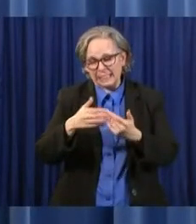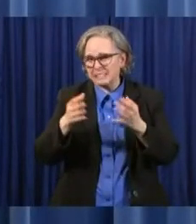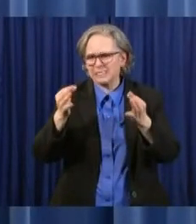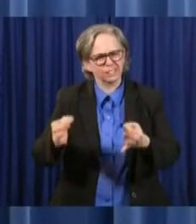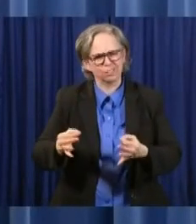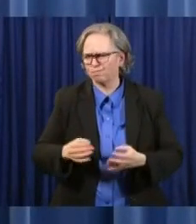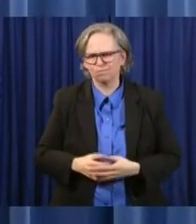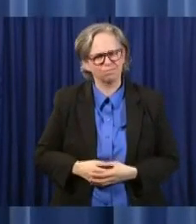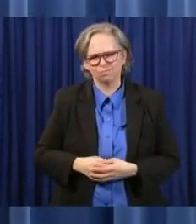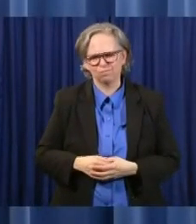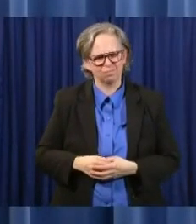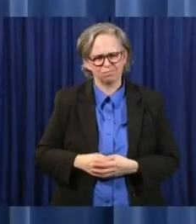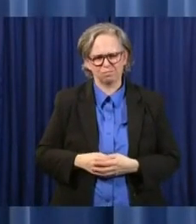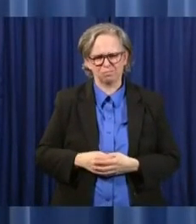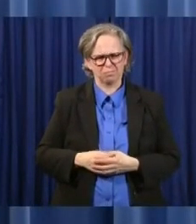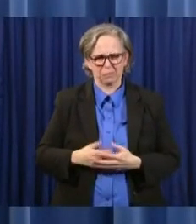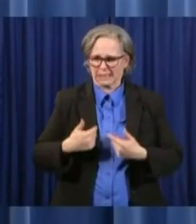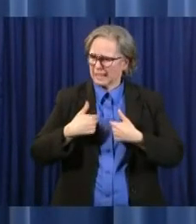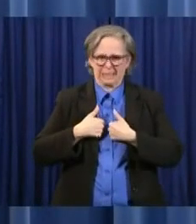the legislature either.